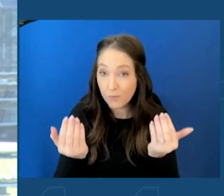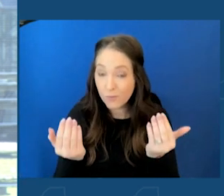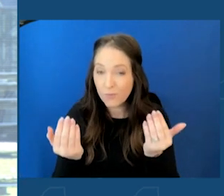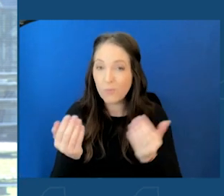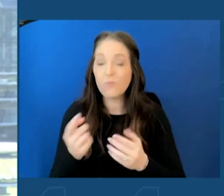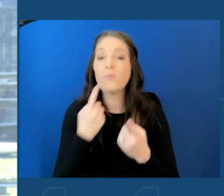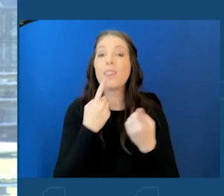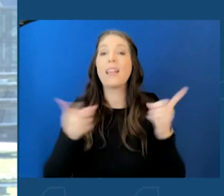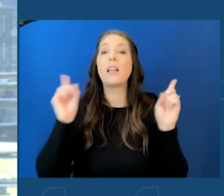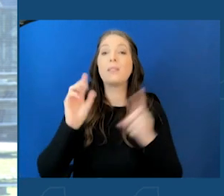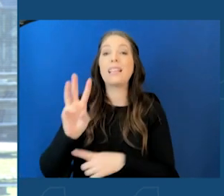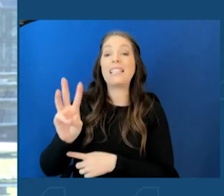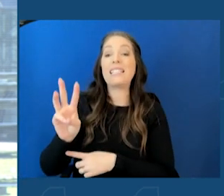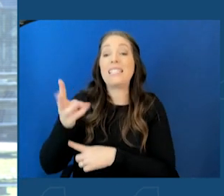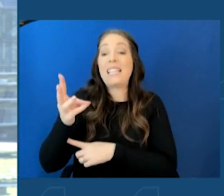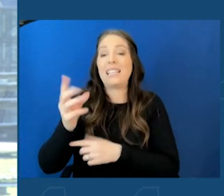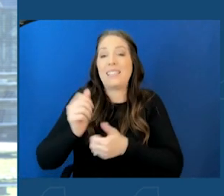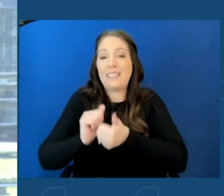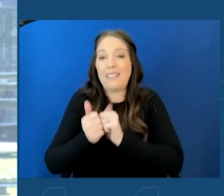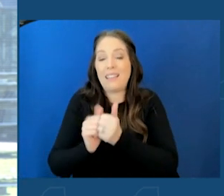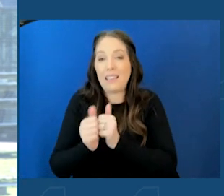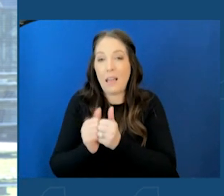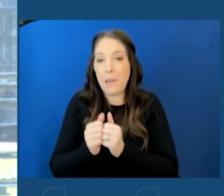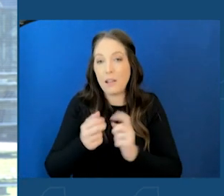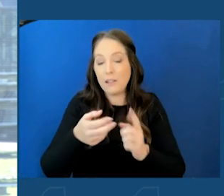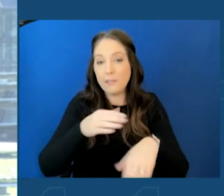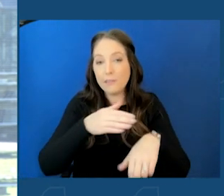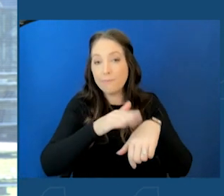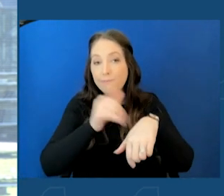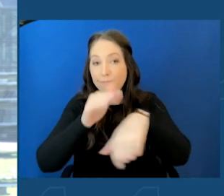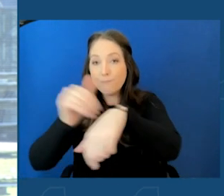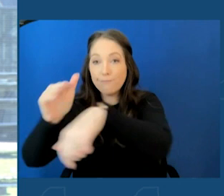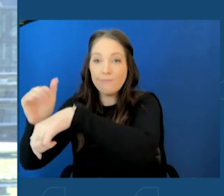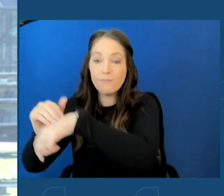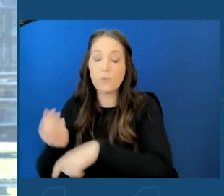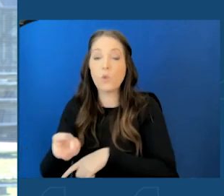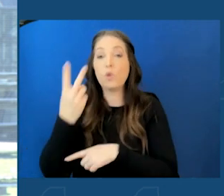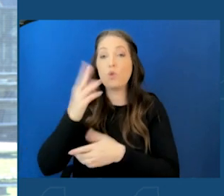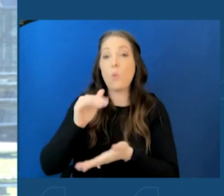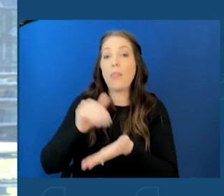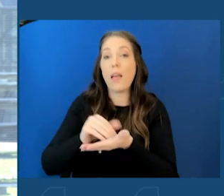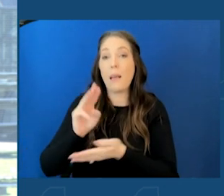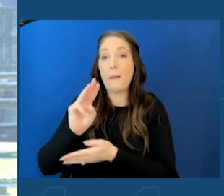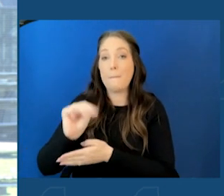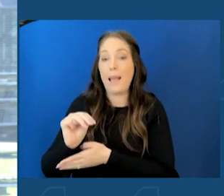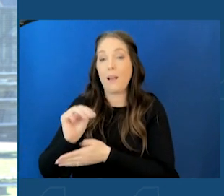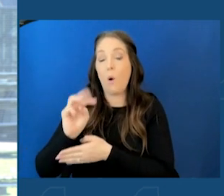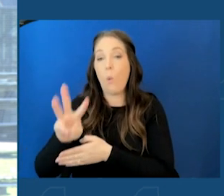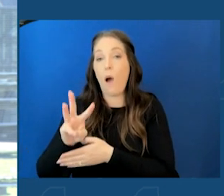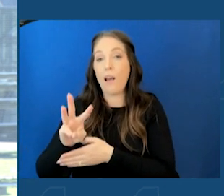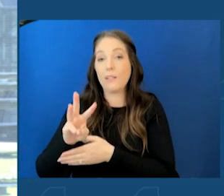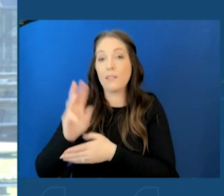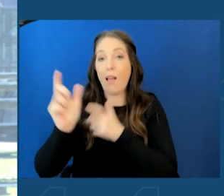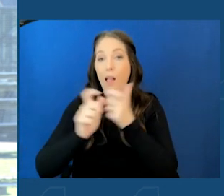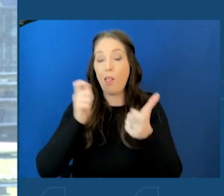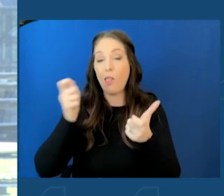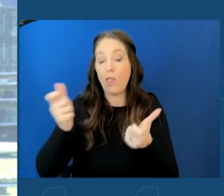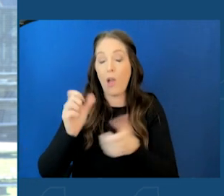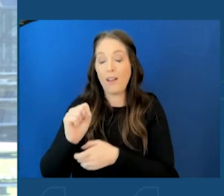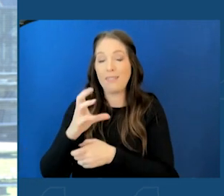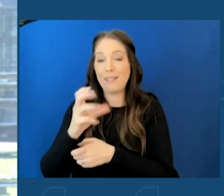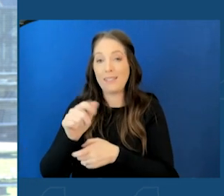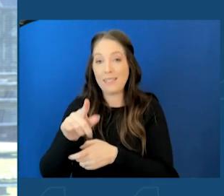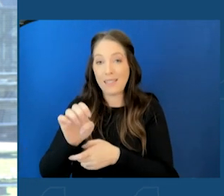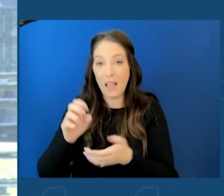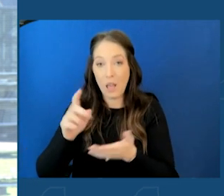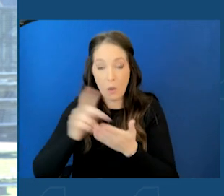our sixth competitive solicitation calling for 2,000 megawatts or more of large-scale renewable projects. And that's enough for another